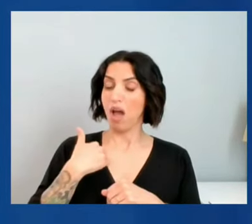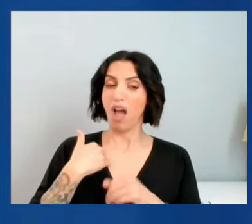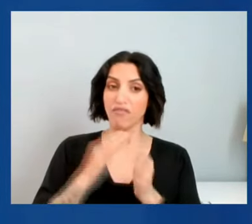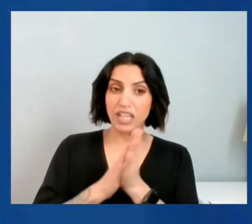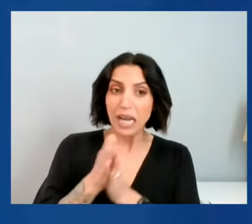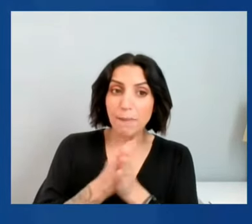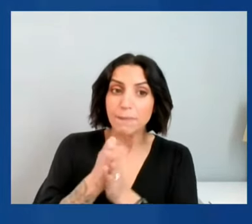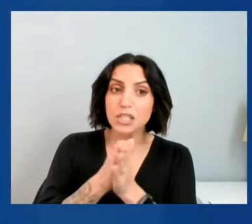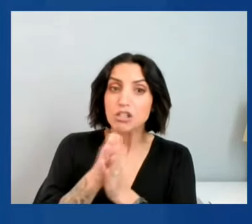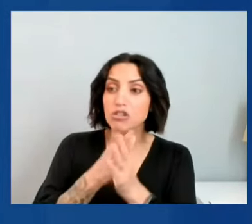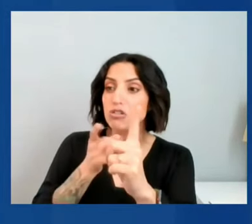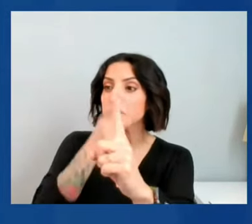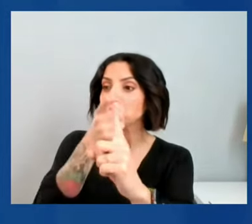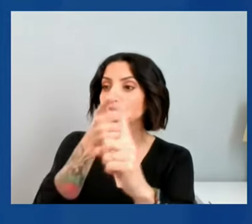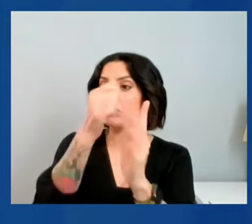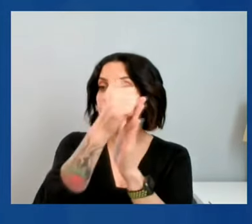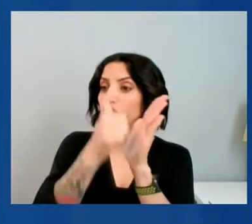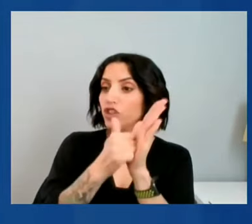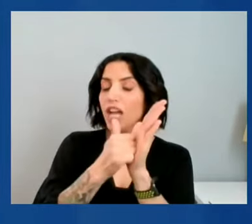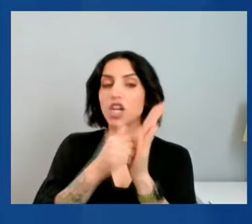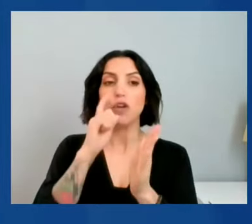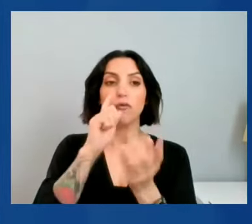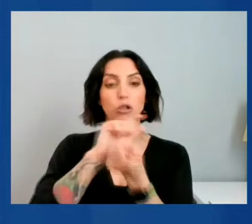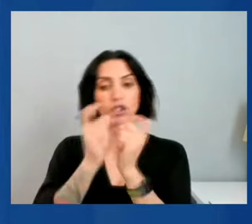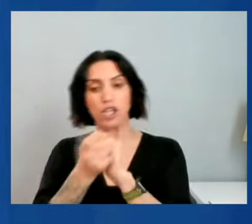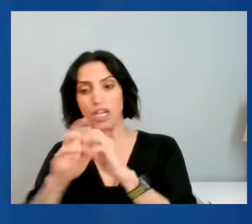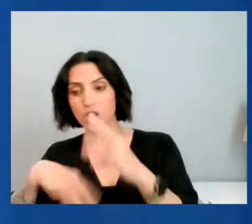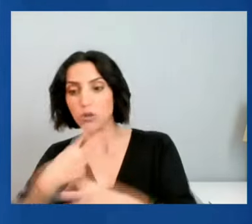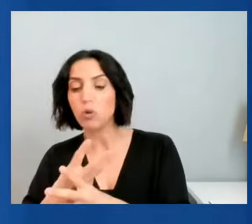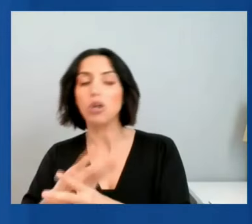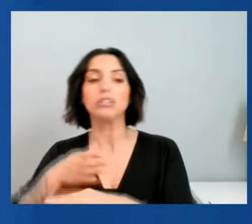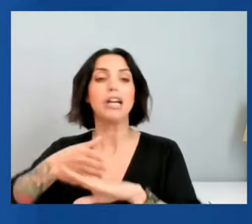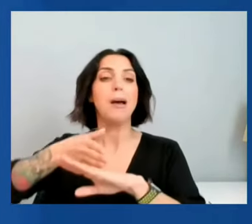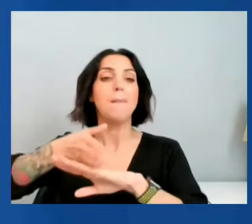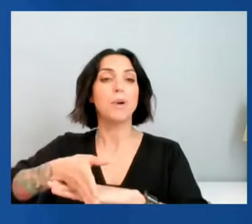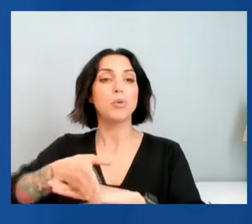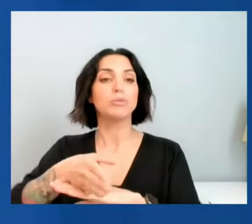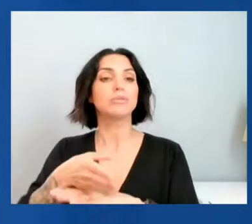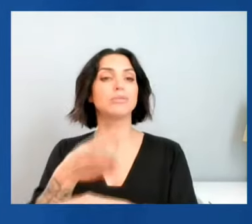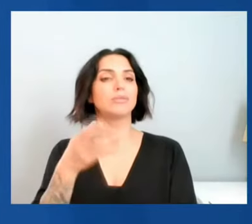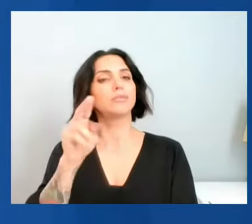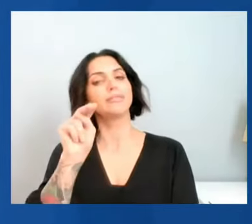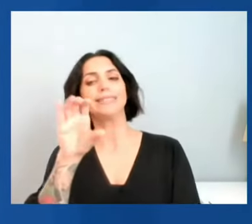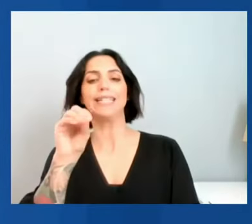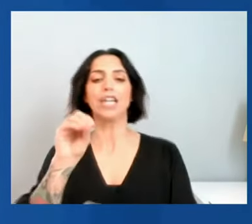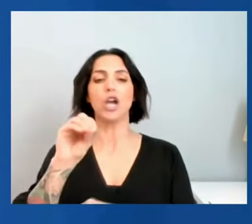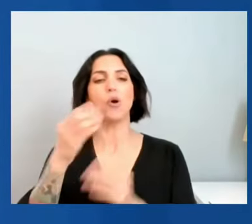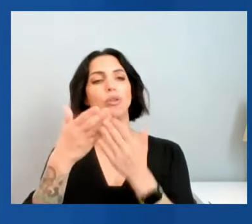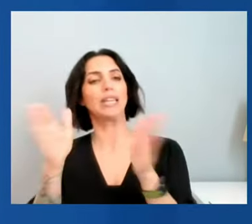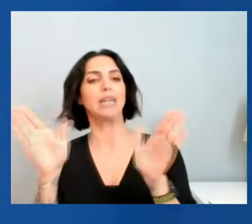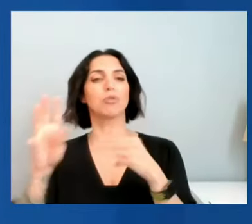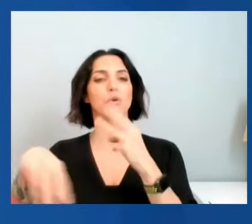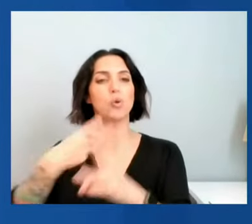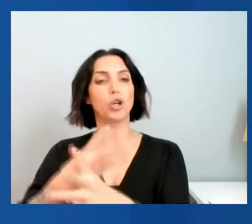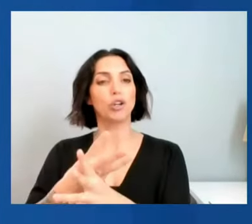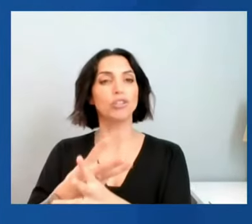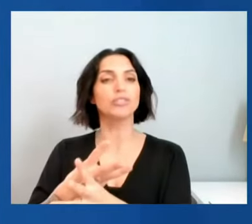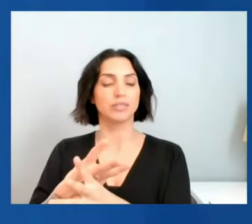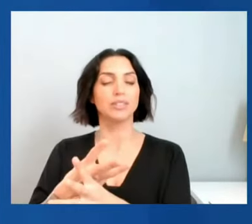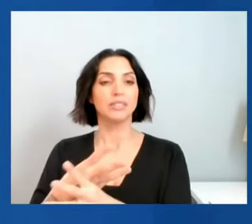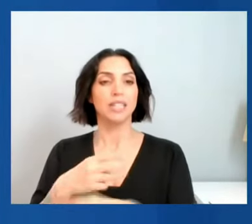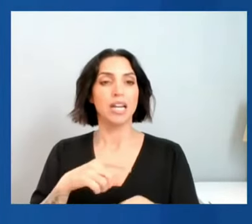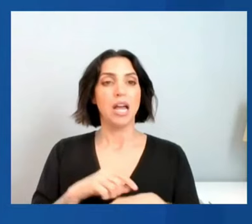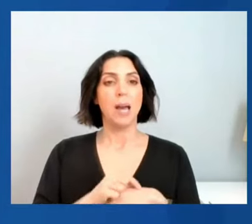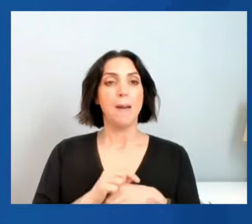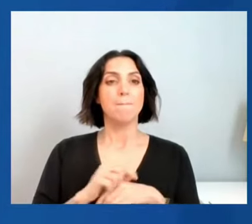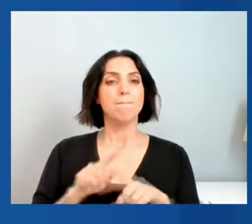changing world, you know, possibly a post-neoliberal world, certainly a more contentious world in some ways. But there's also a lot